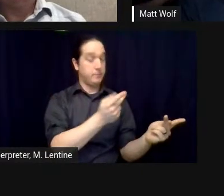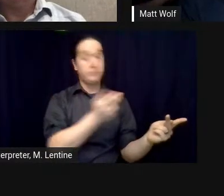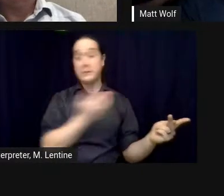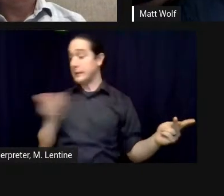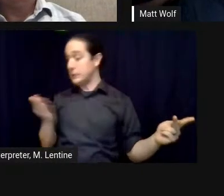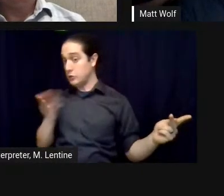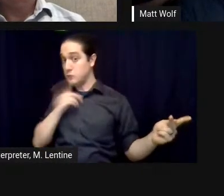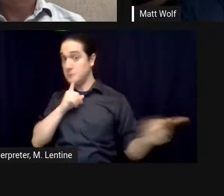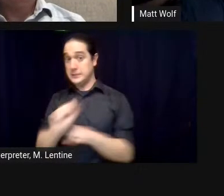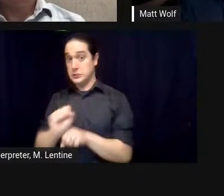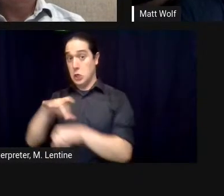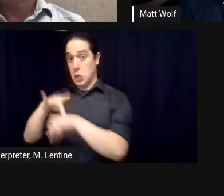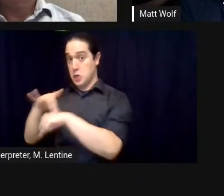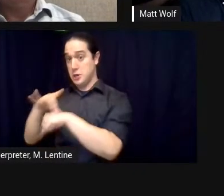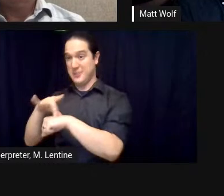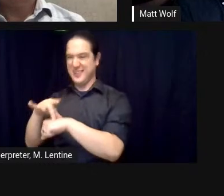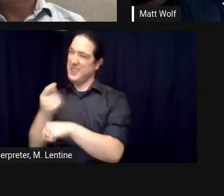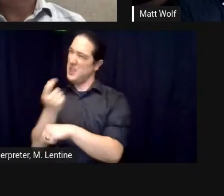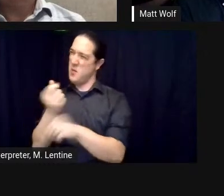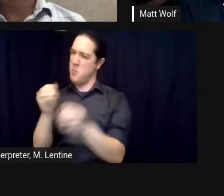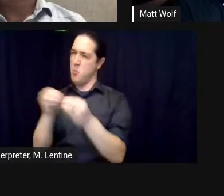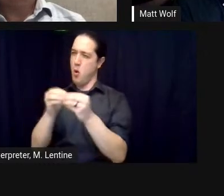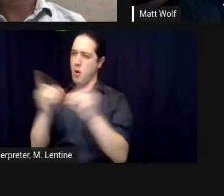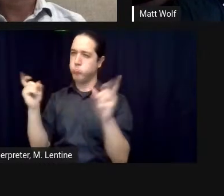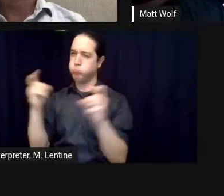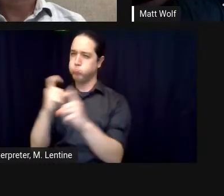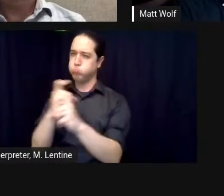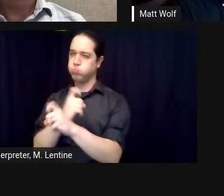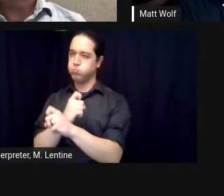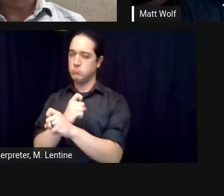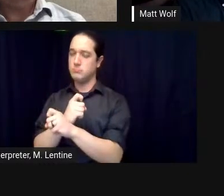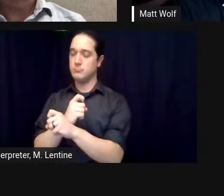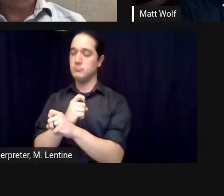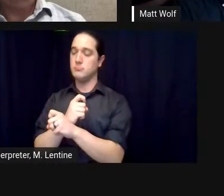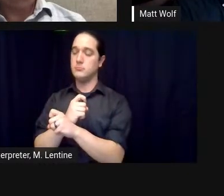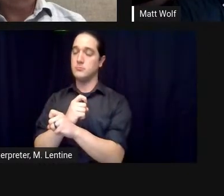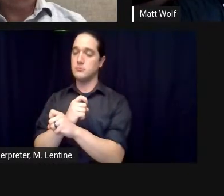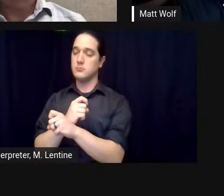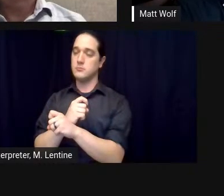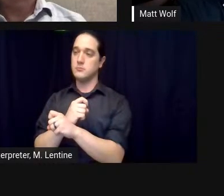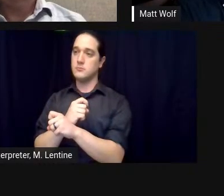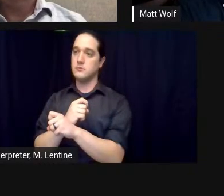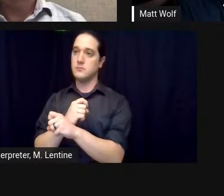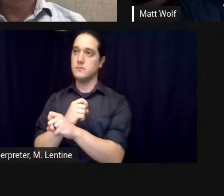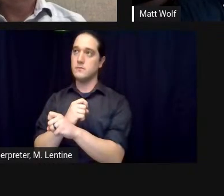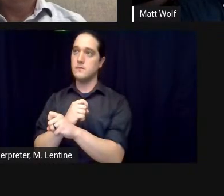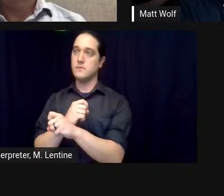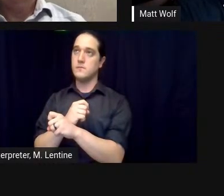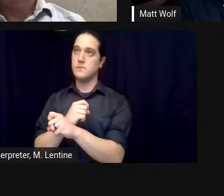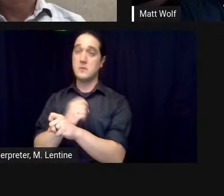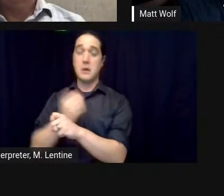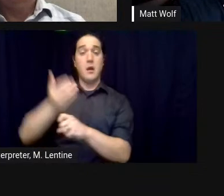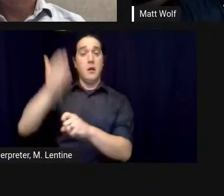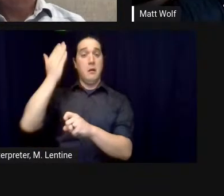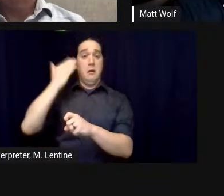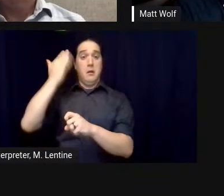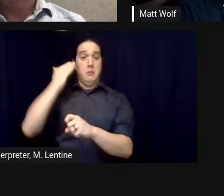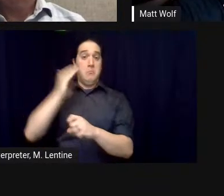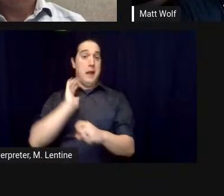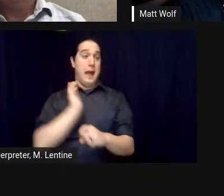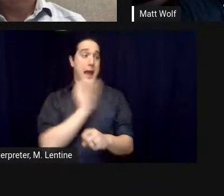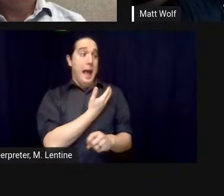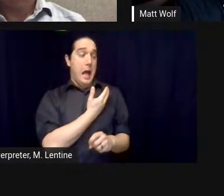gave them but none of them were used to thinking about a living system to where their engineering solutions how to